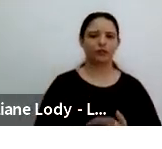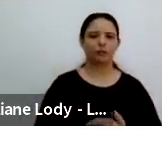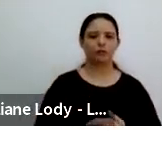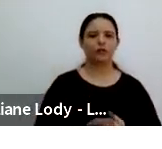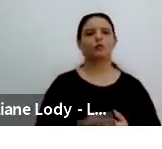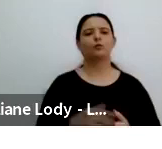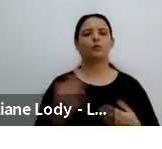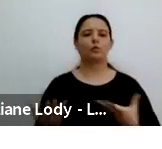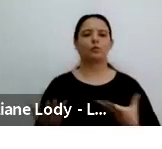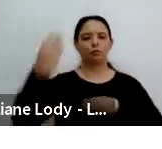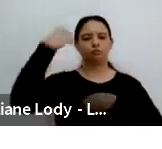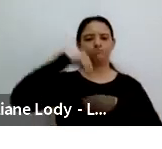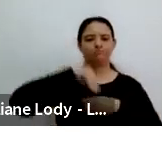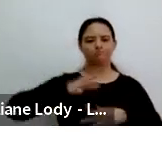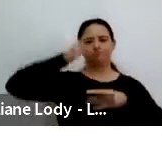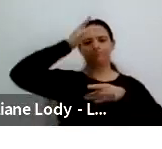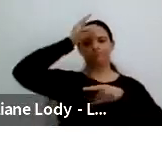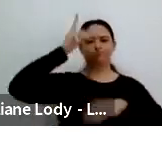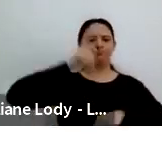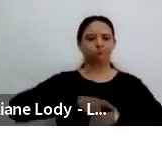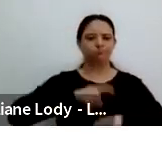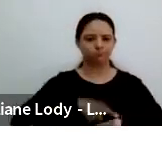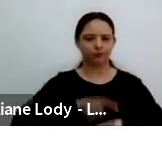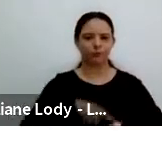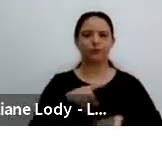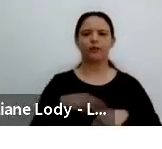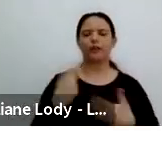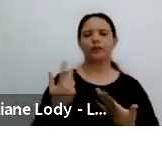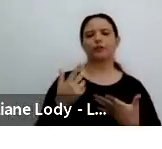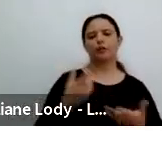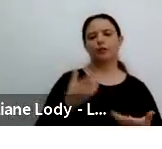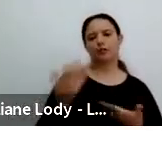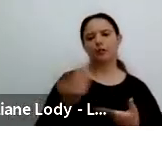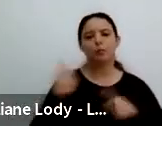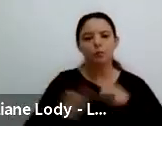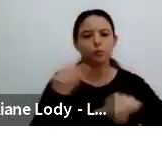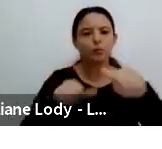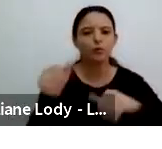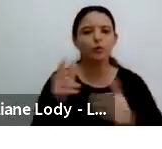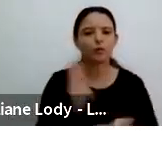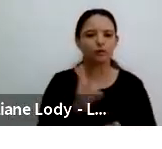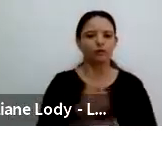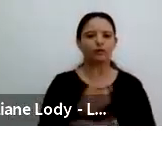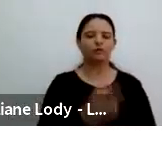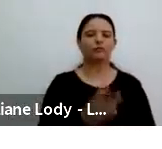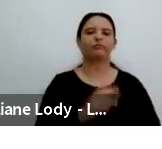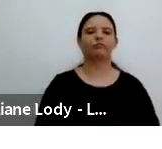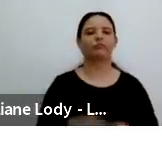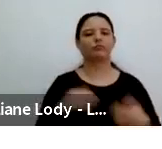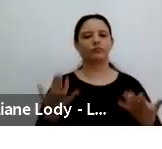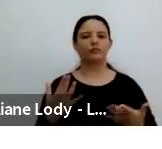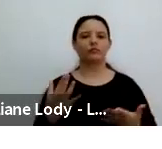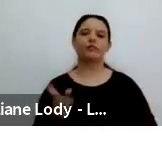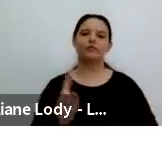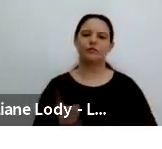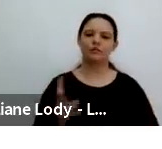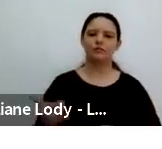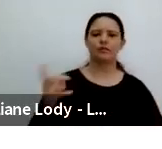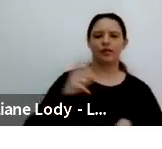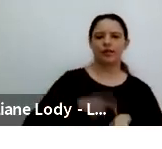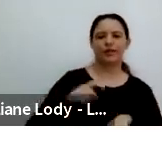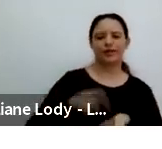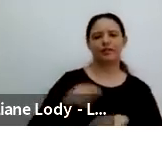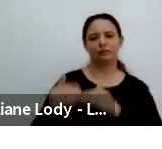effects of living and ongoing human experience. Lovely line. The temporal continuities that move across time, space, and activity